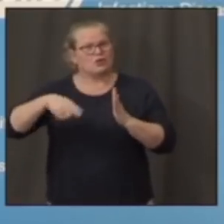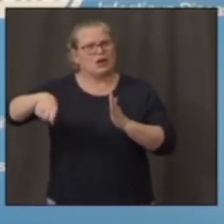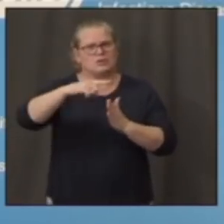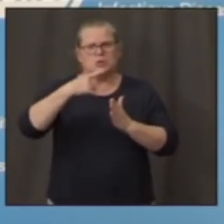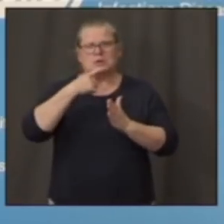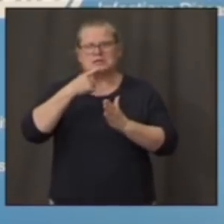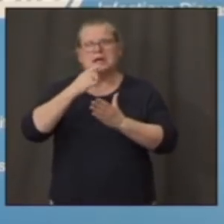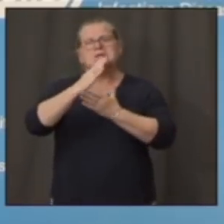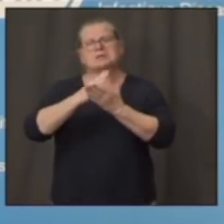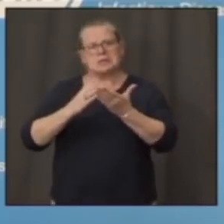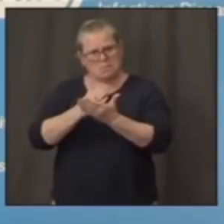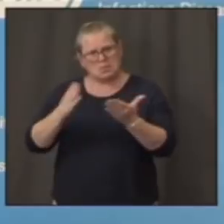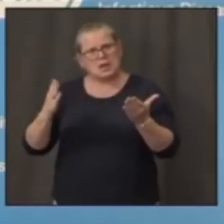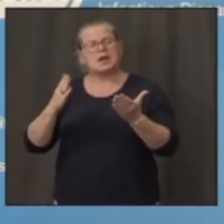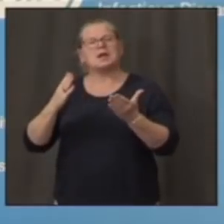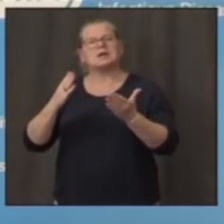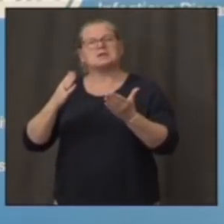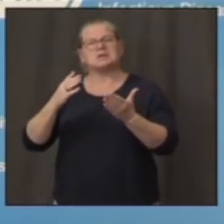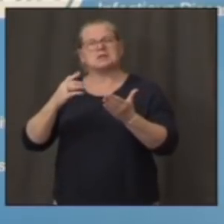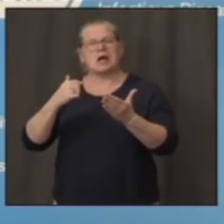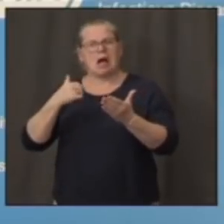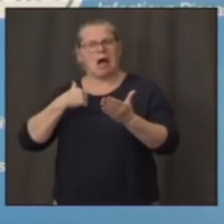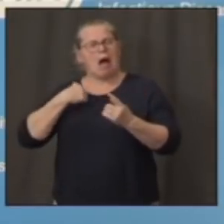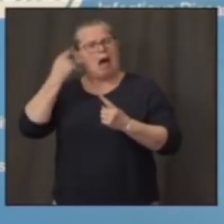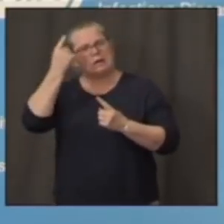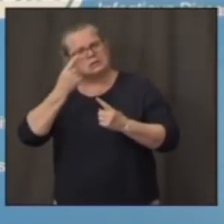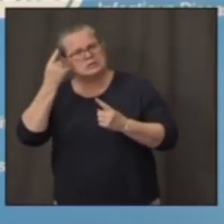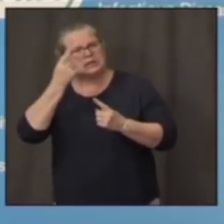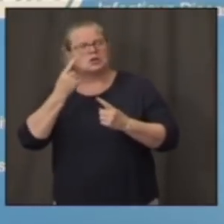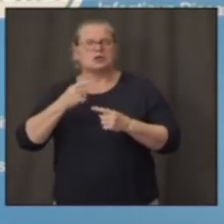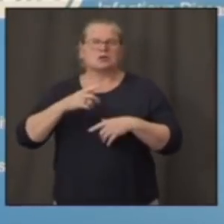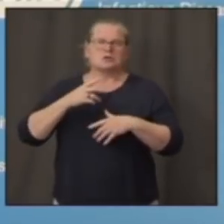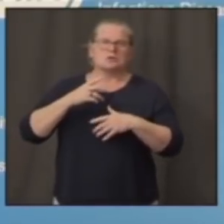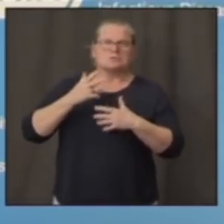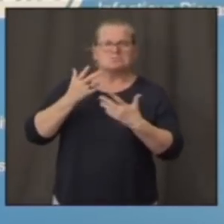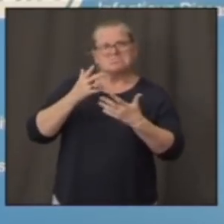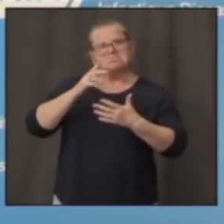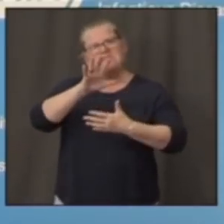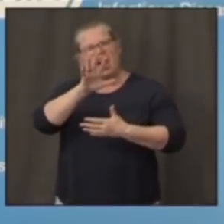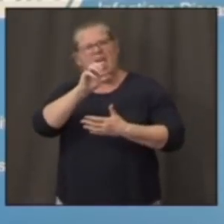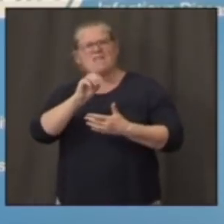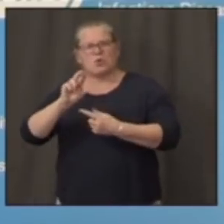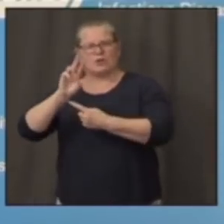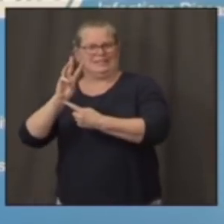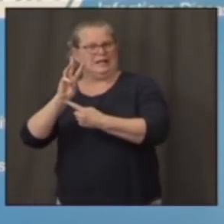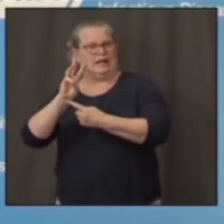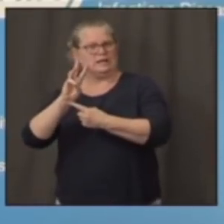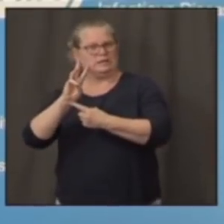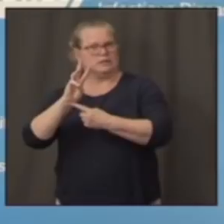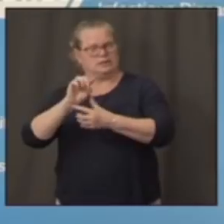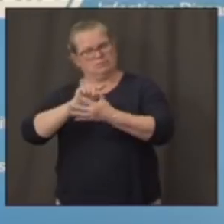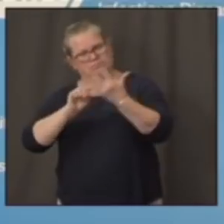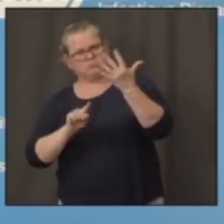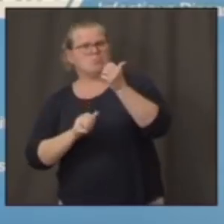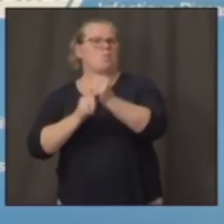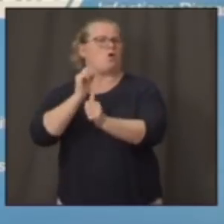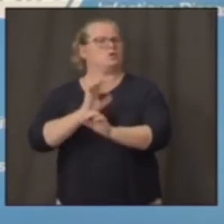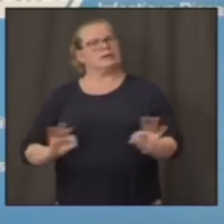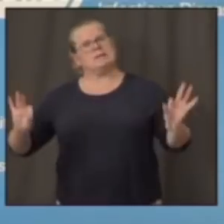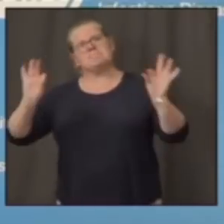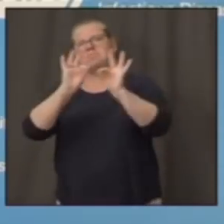things that I consider five or six of the very important things that we need to do to stay ahead of the virus.